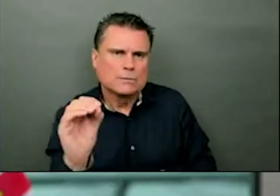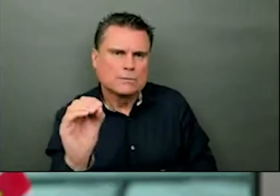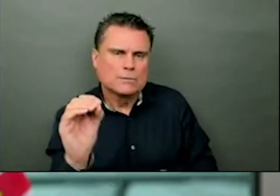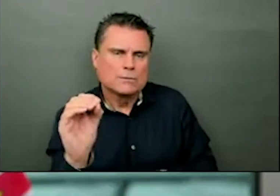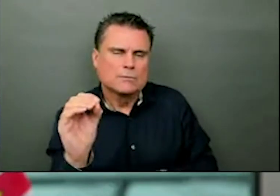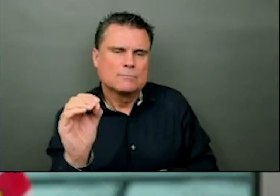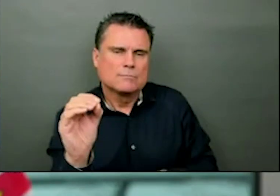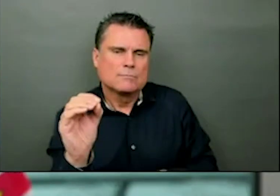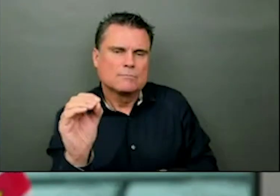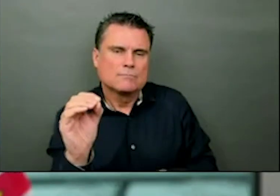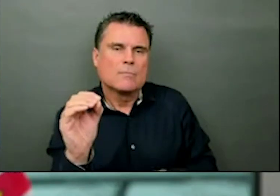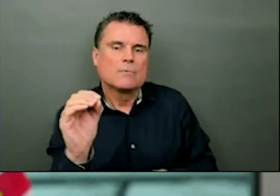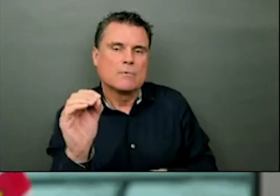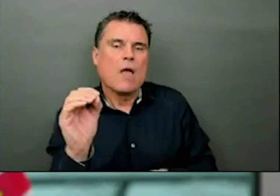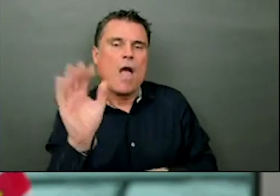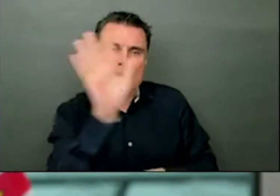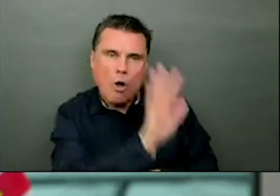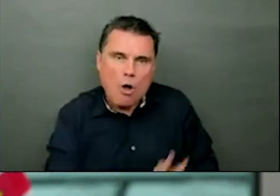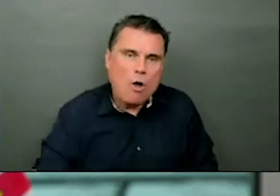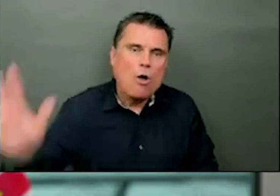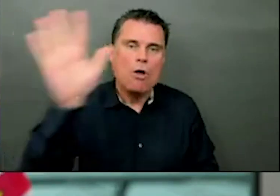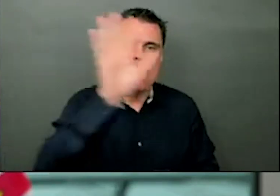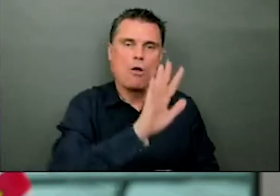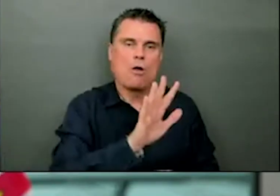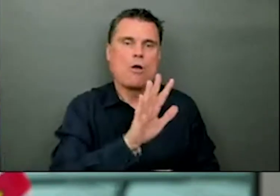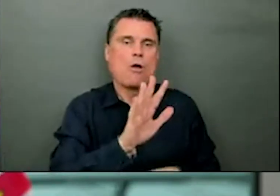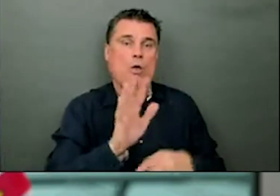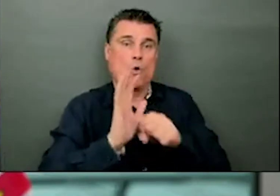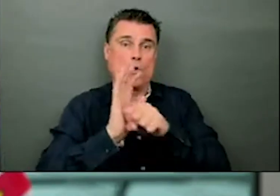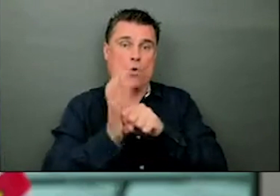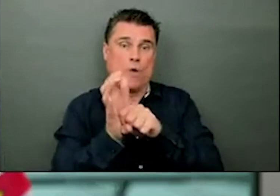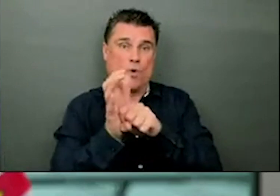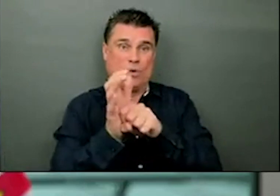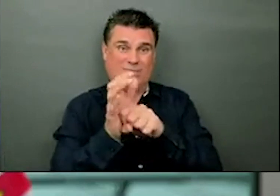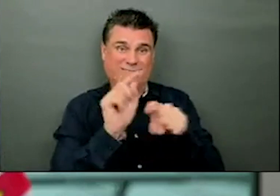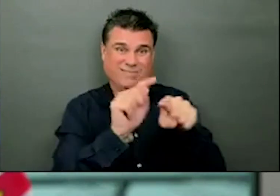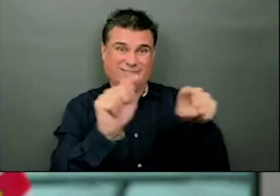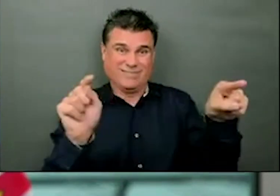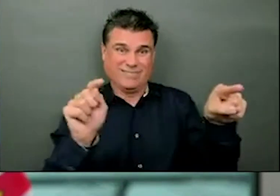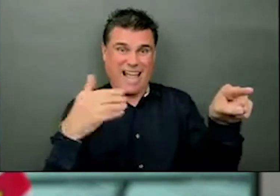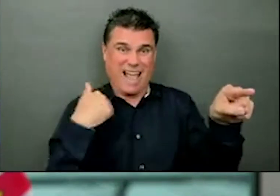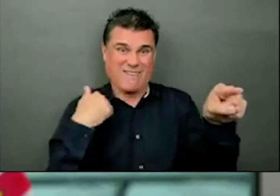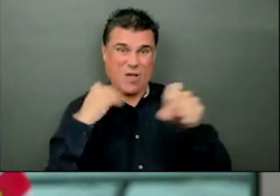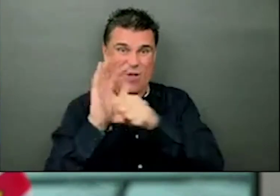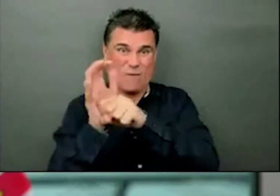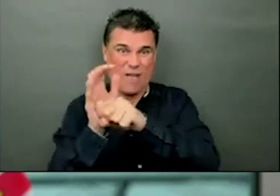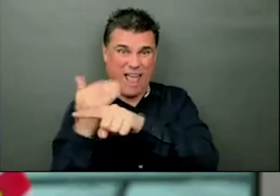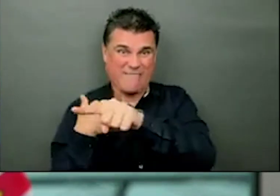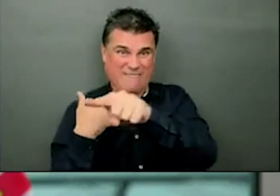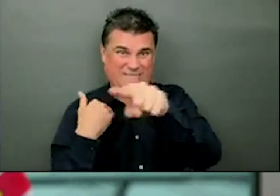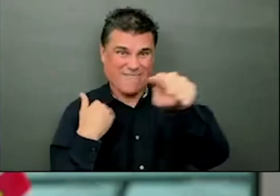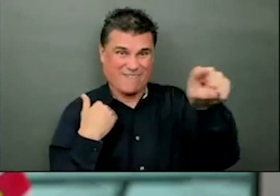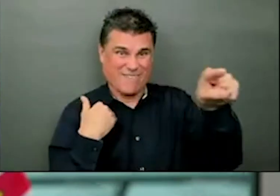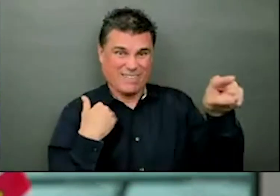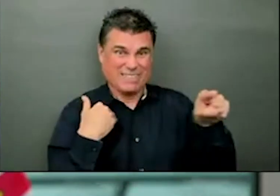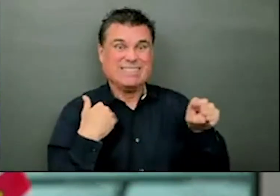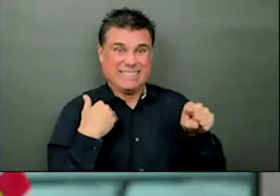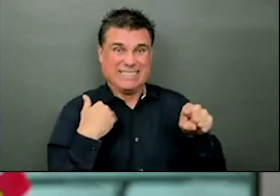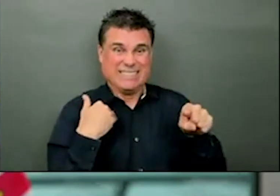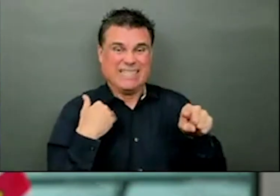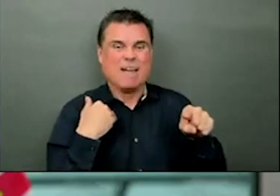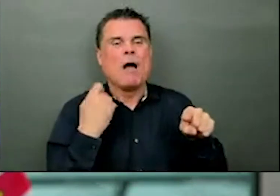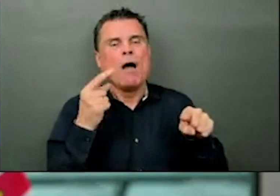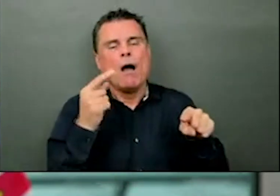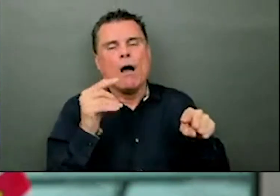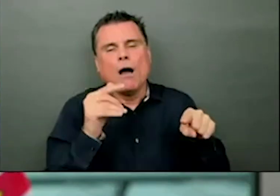period were confirmed to be a variant. So, that's a very small number. So, if we have 4,000 active cases,